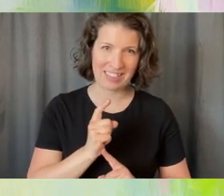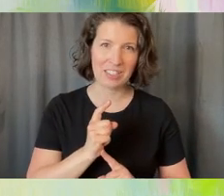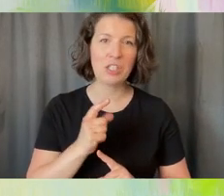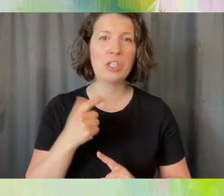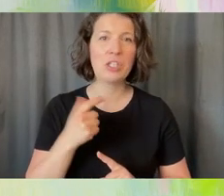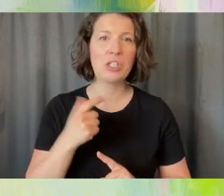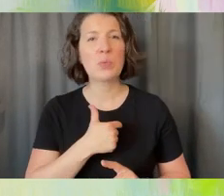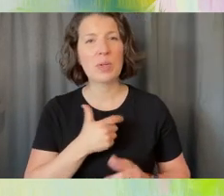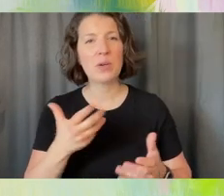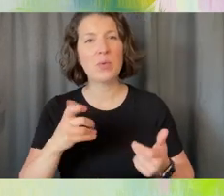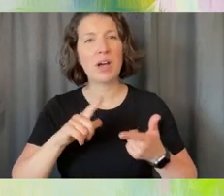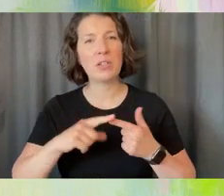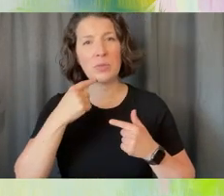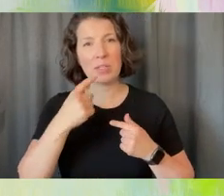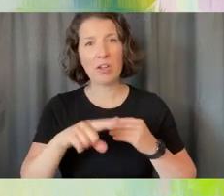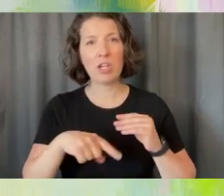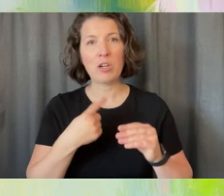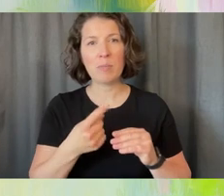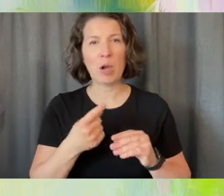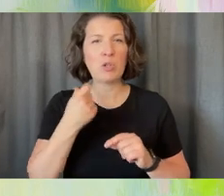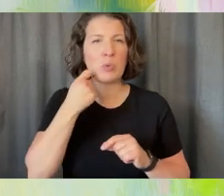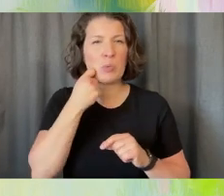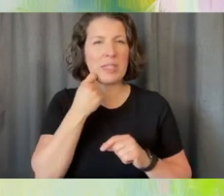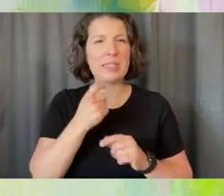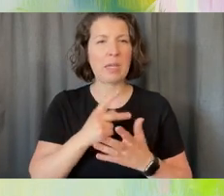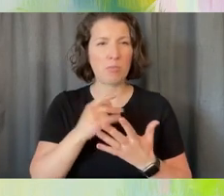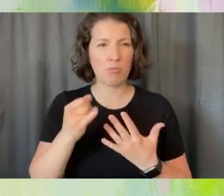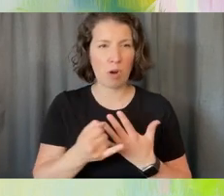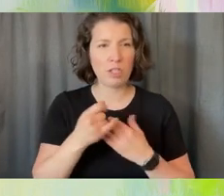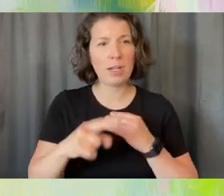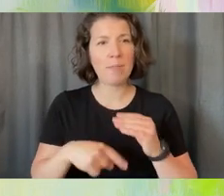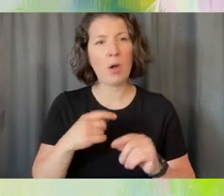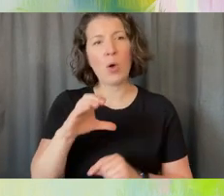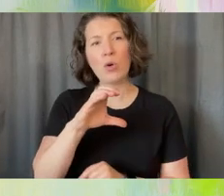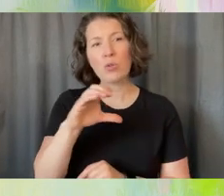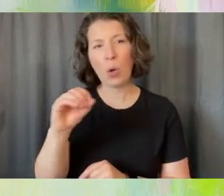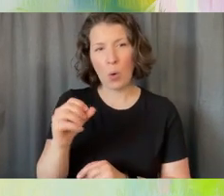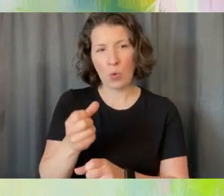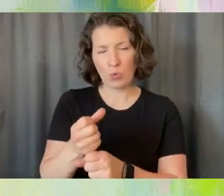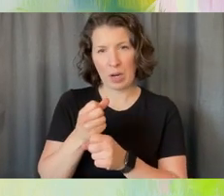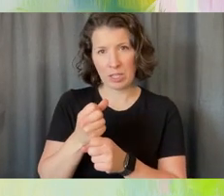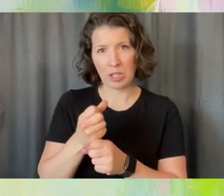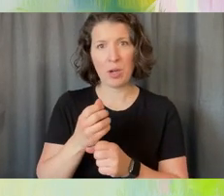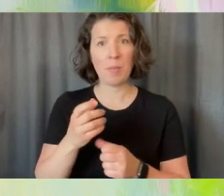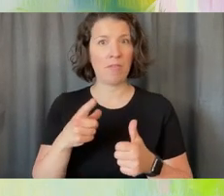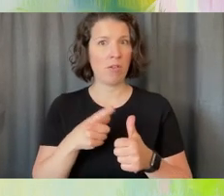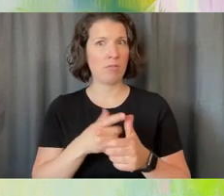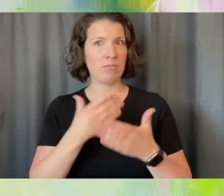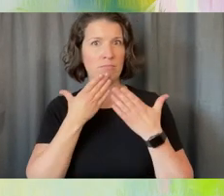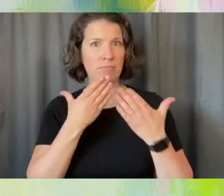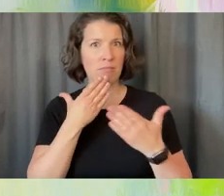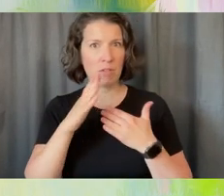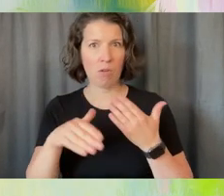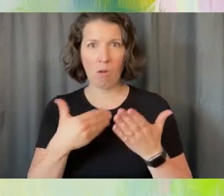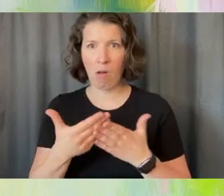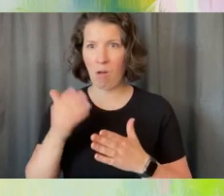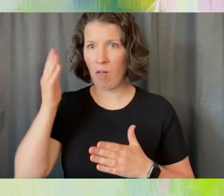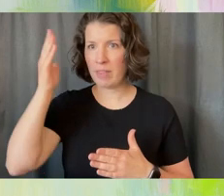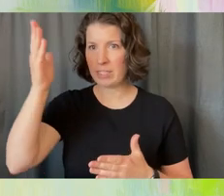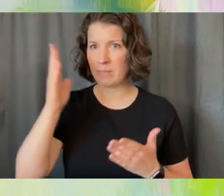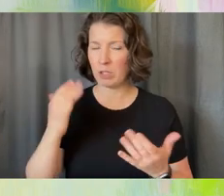recent project about co-creation. But before I do that, I just want to say thank you to all the speakers today. The themes of